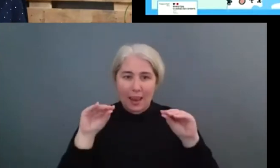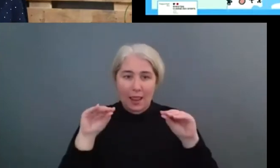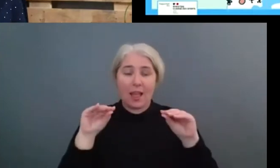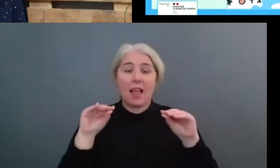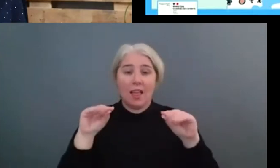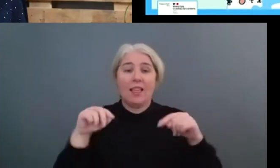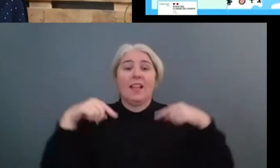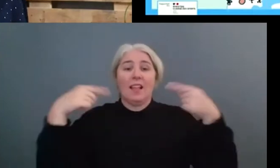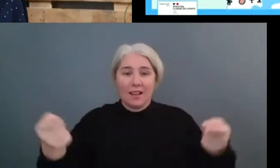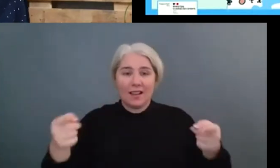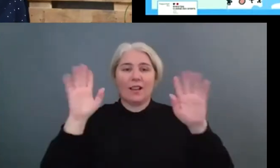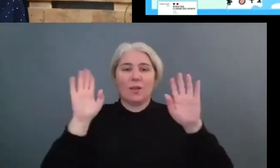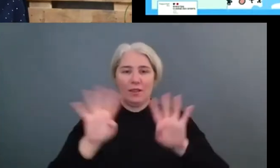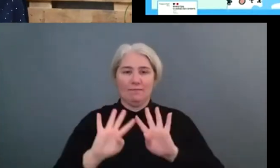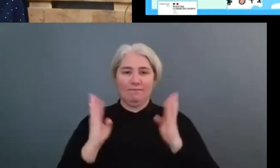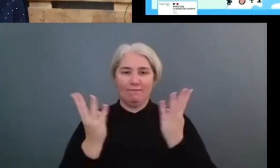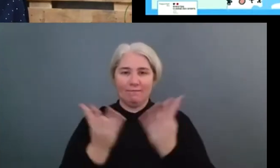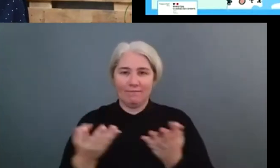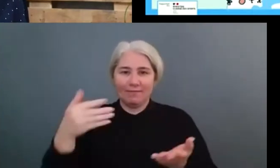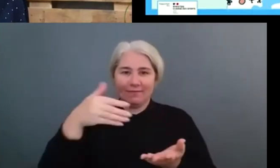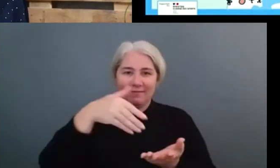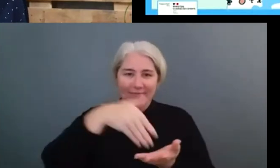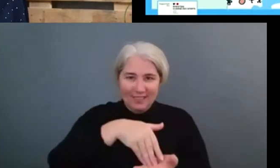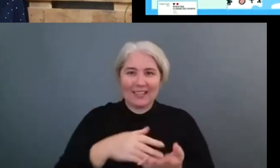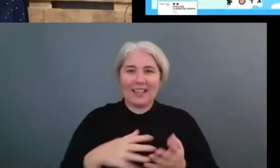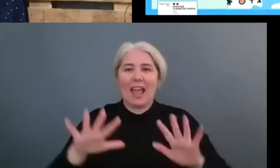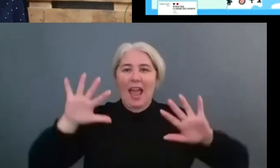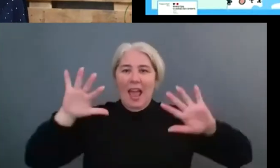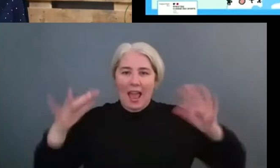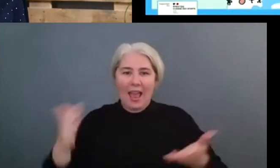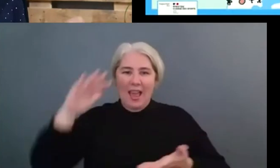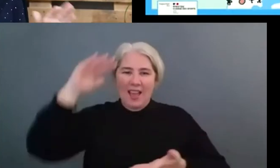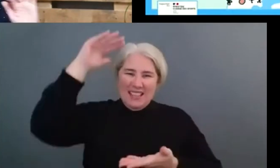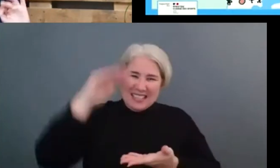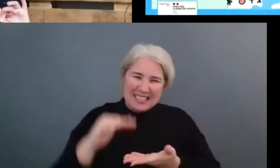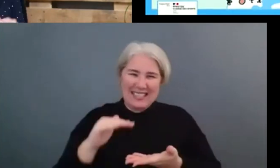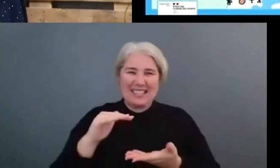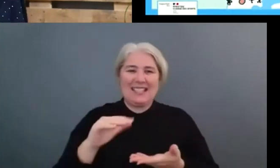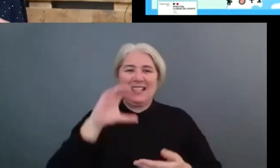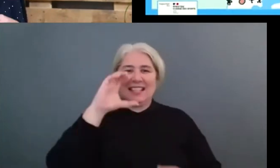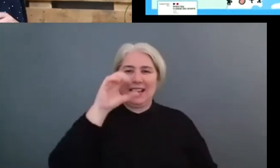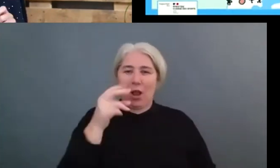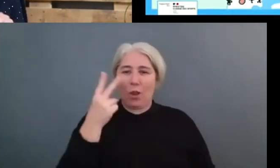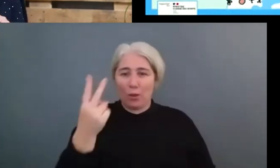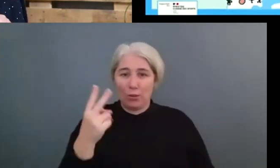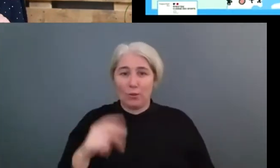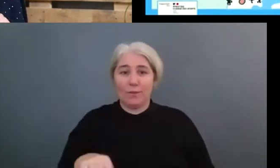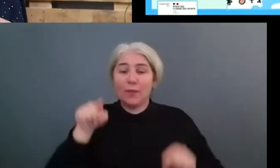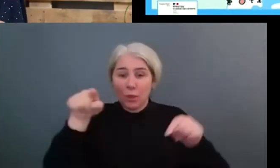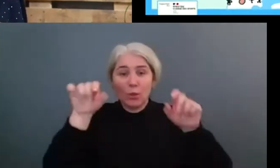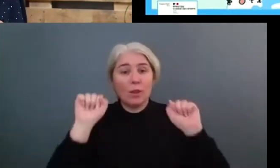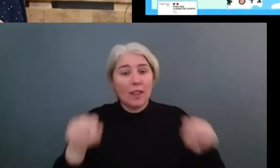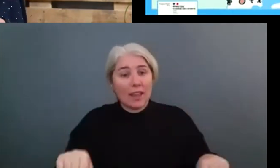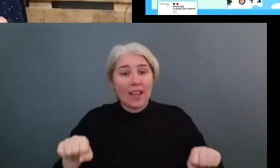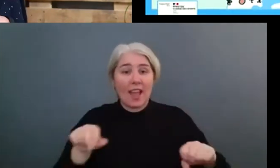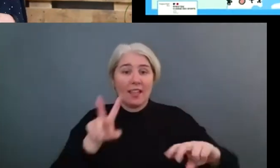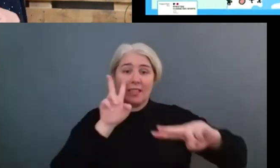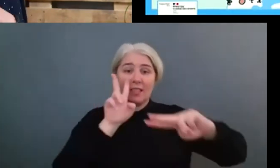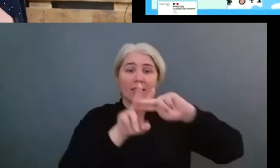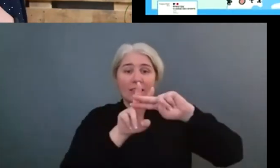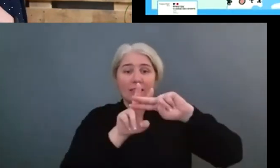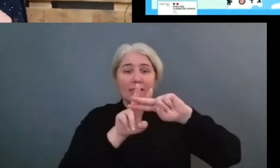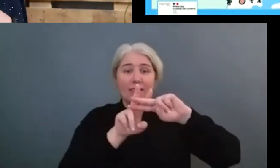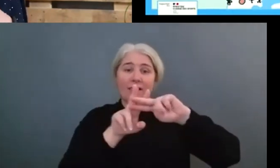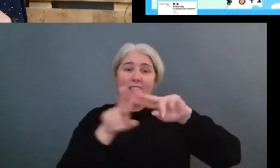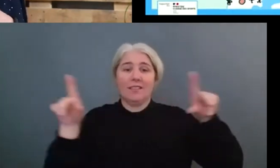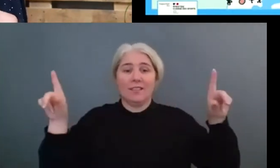stakeholders to reduce the carbon impact so just a few seconds if you want to tweet about the the conference please use the